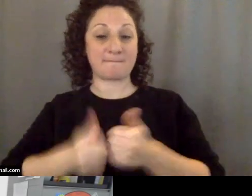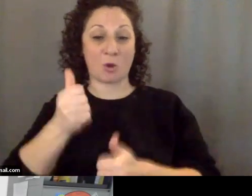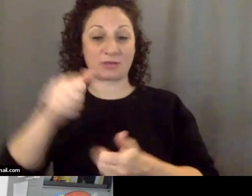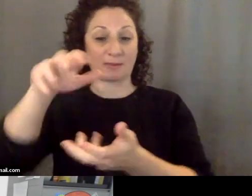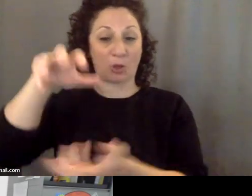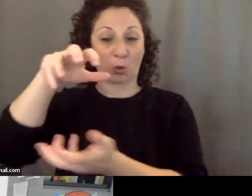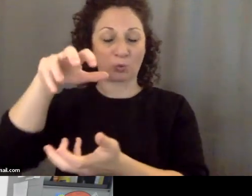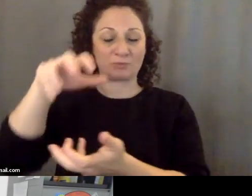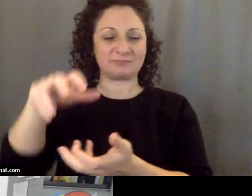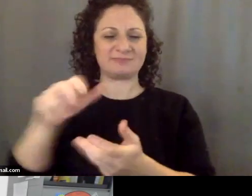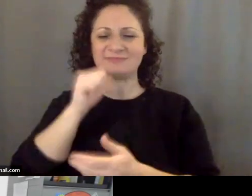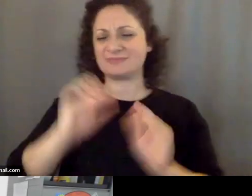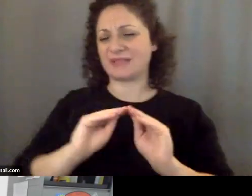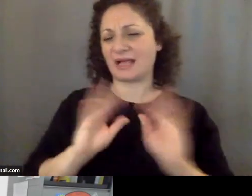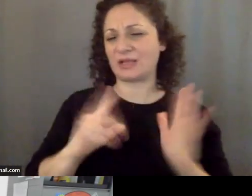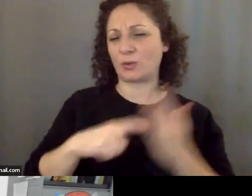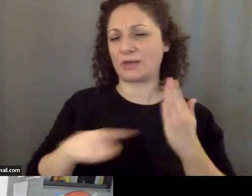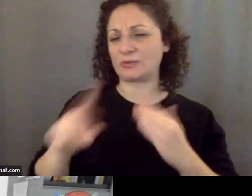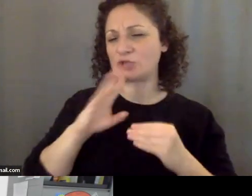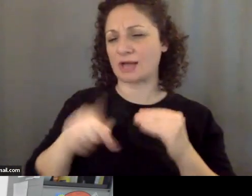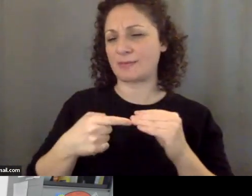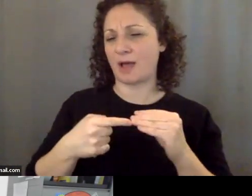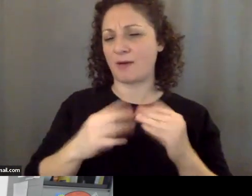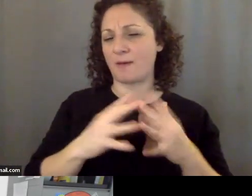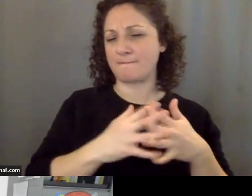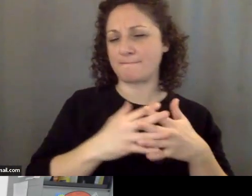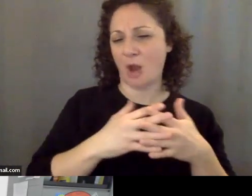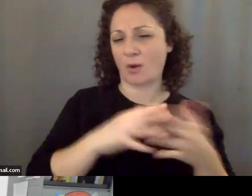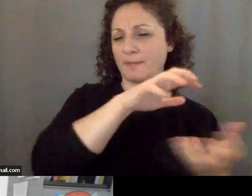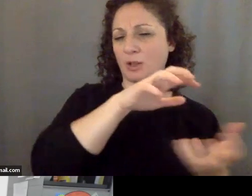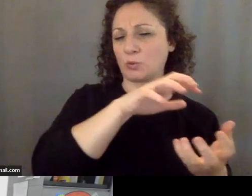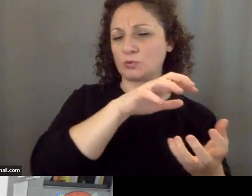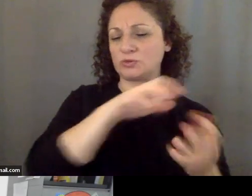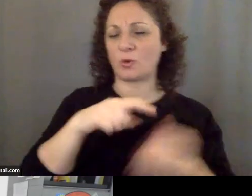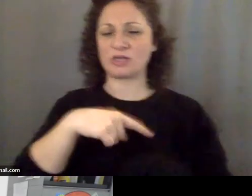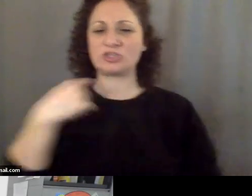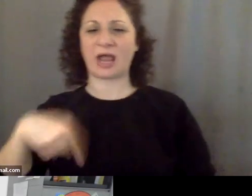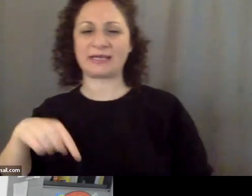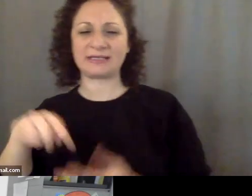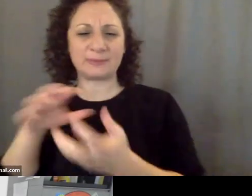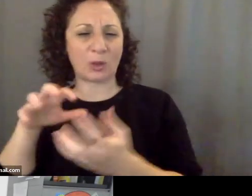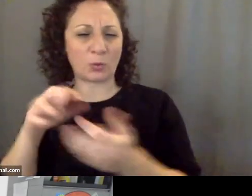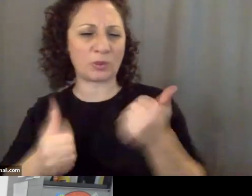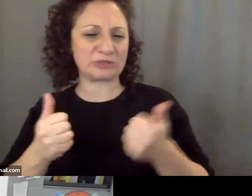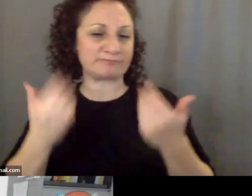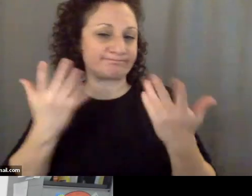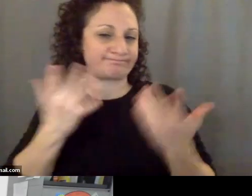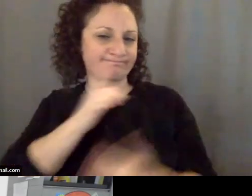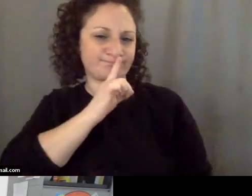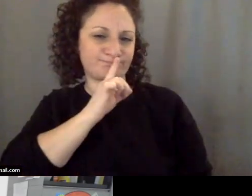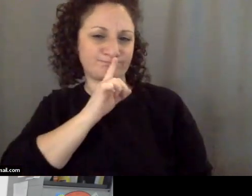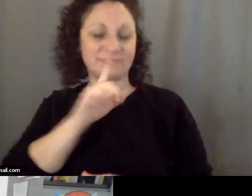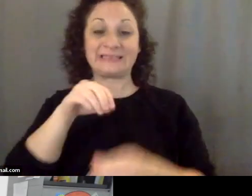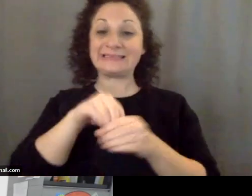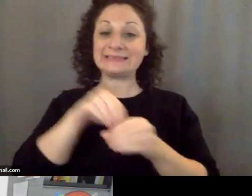when he was talking about American balloons or Chinese balloons, they have a kill switch in them. So, as soon as